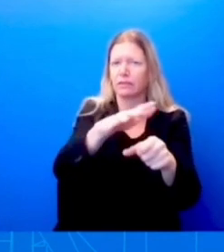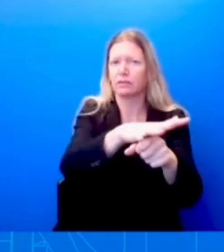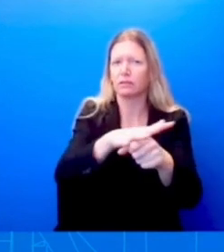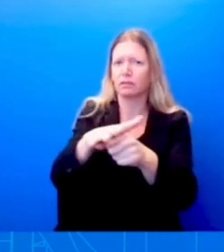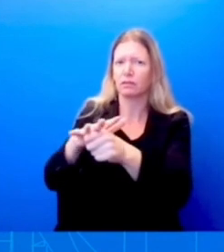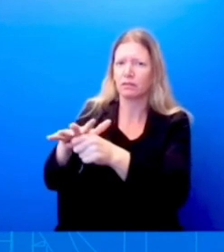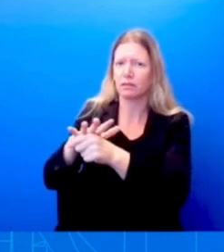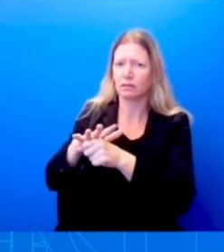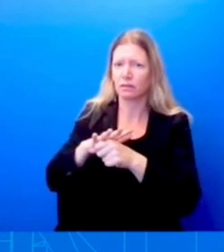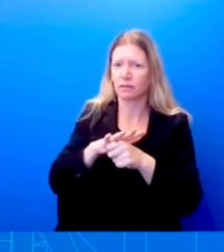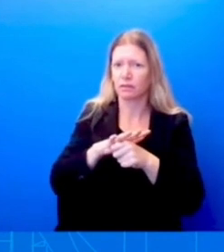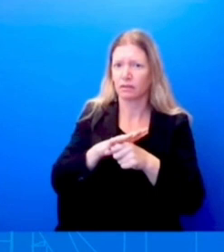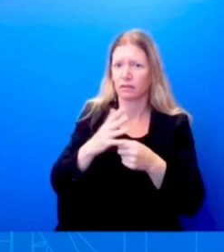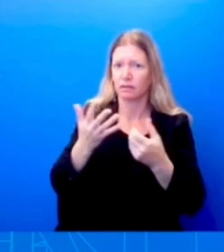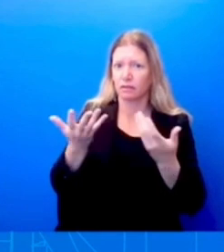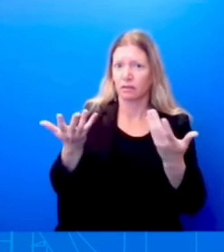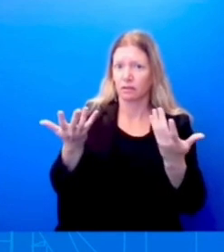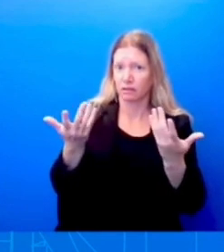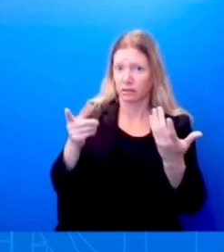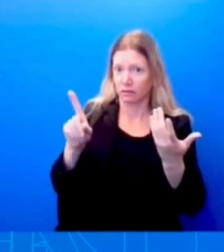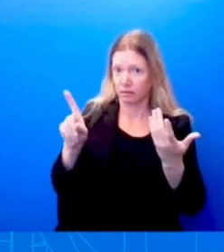classroom? Ms. So a couple of things.